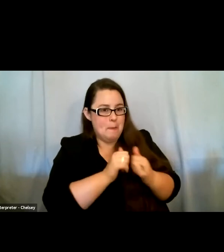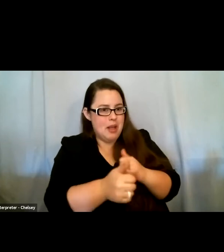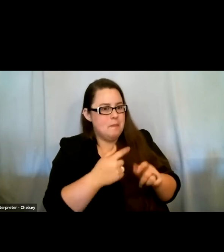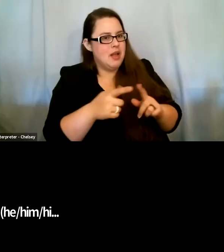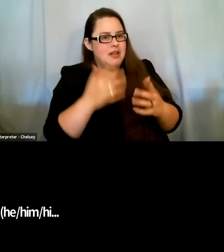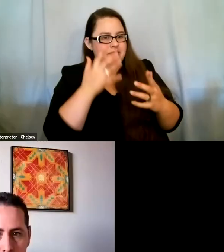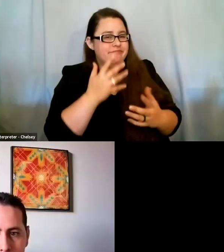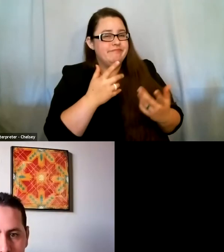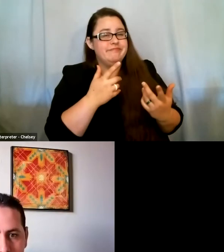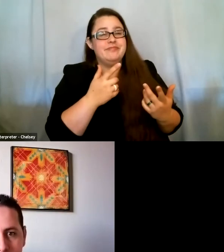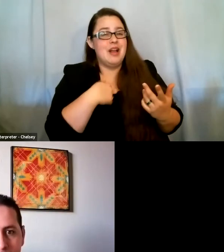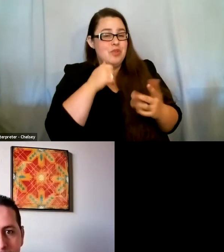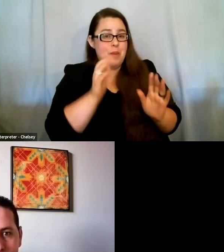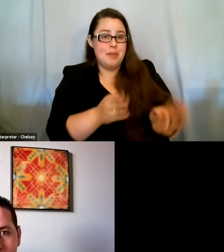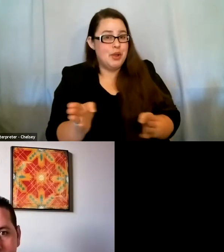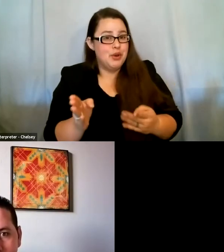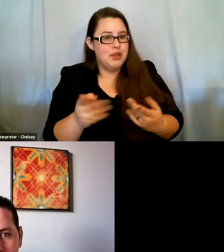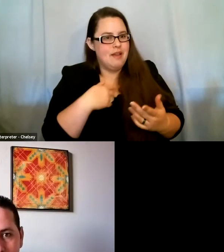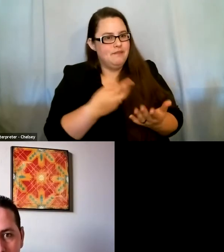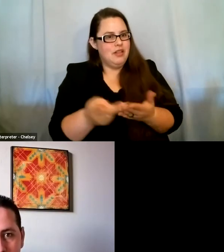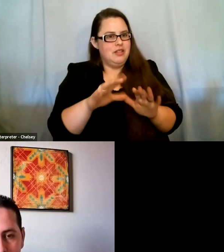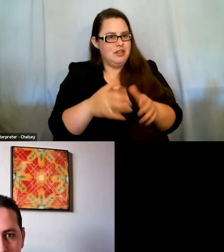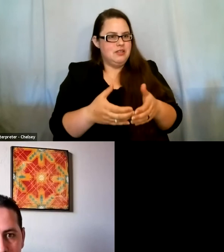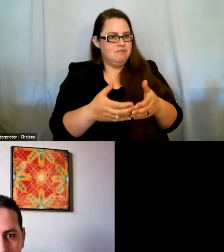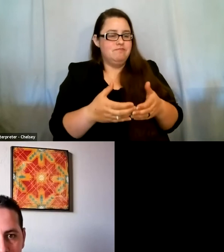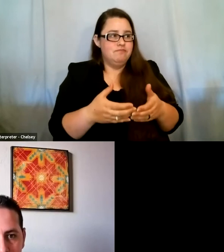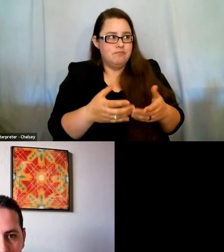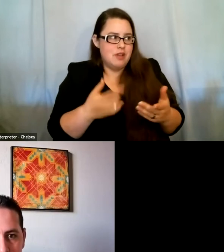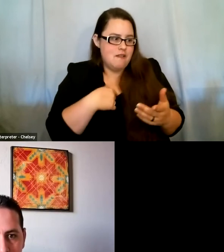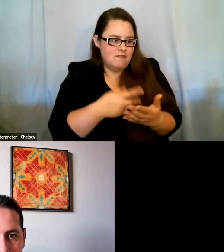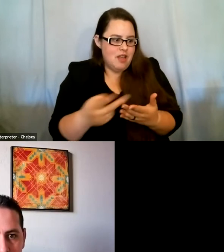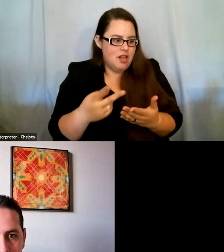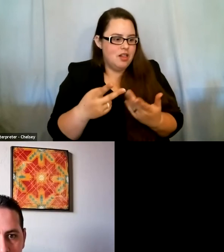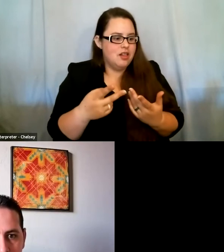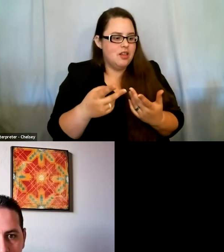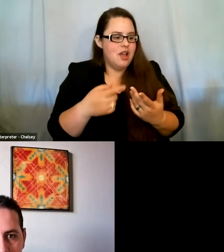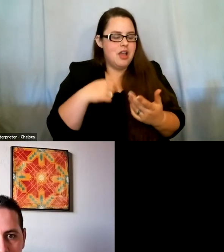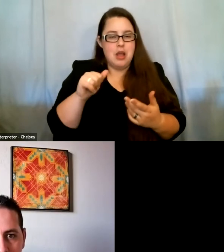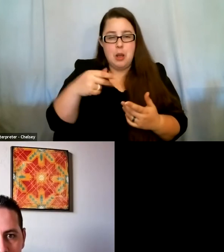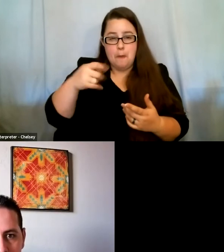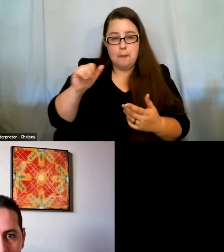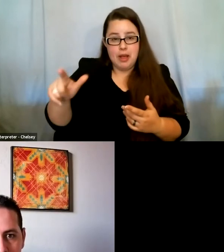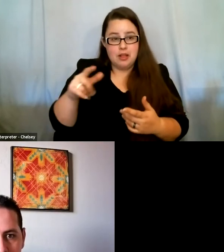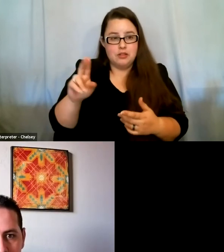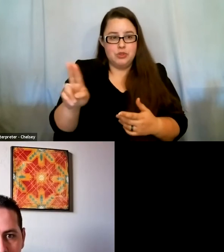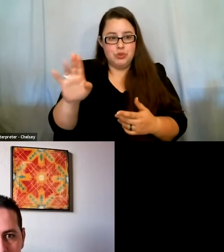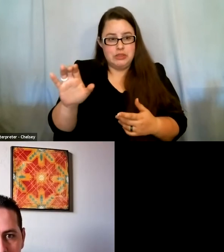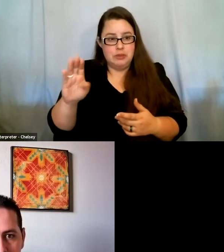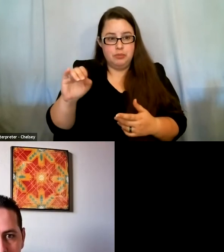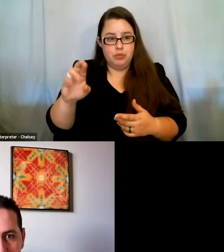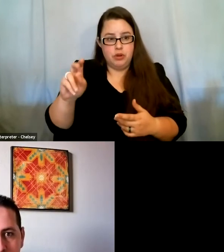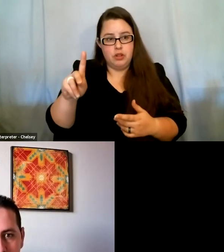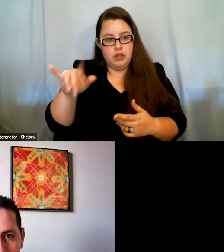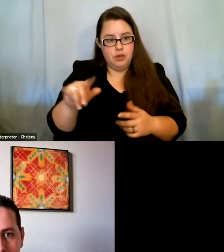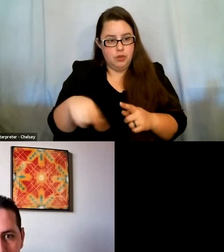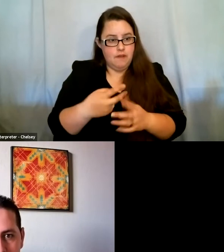I wasn't able, I wasn't prepared and I failed the class. Ultimately, I failed the class. I submitted an appeal to UC Berkeley right then and there. As soon as I filled